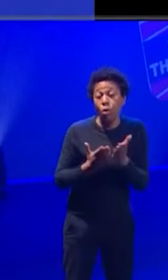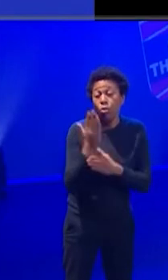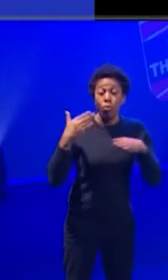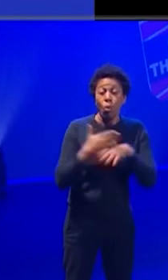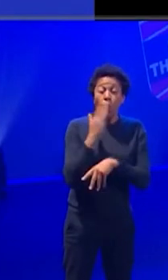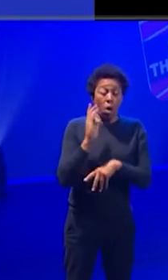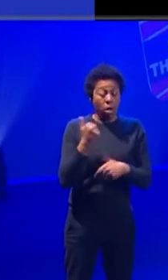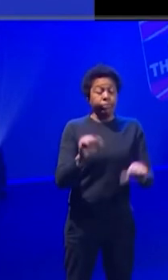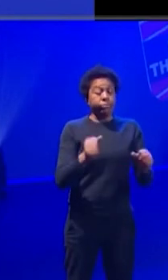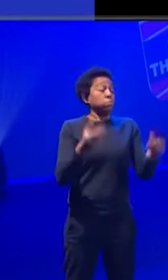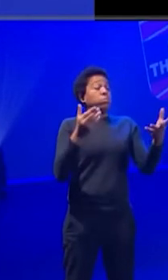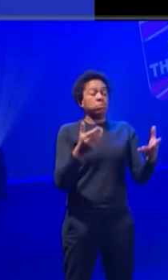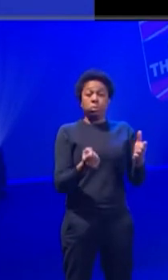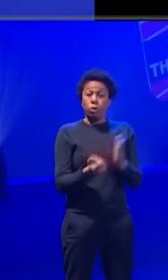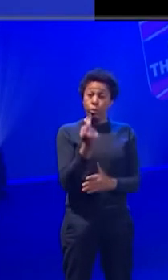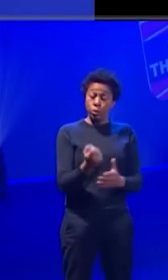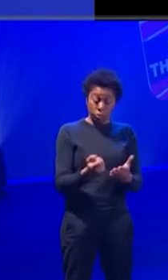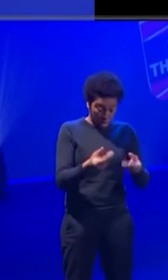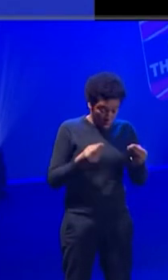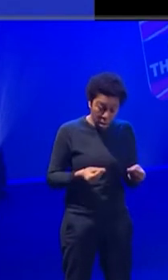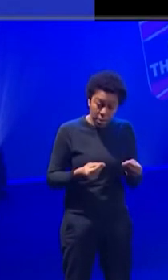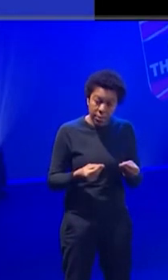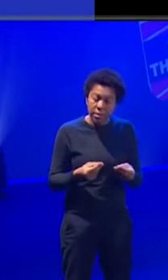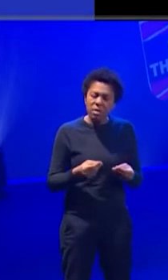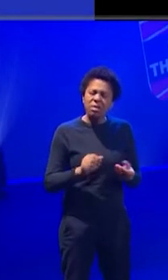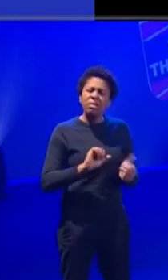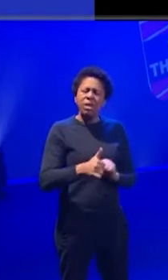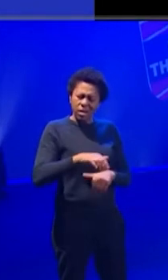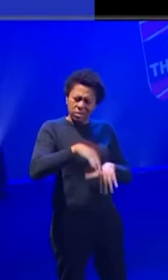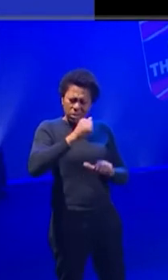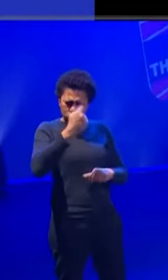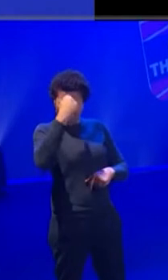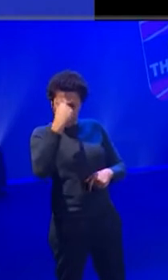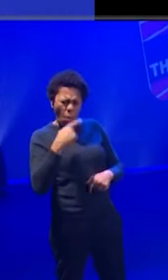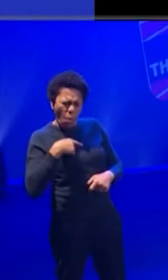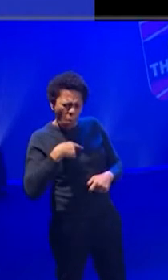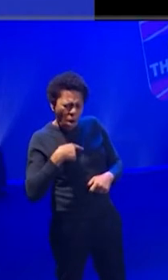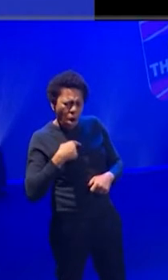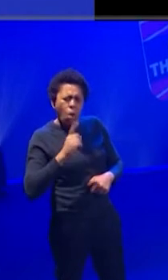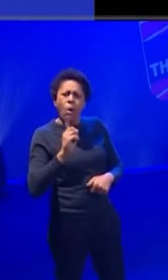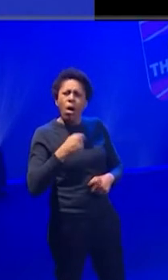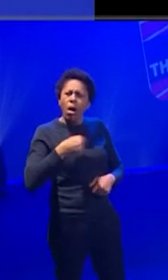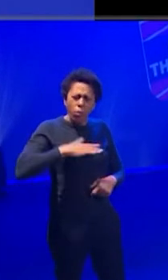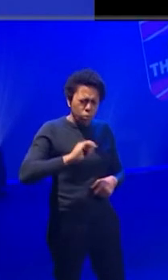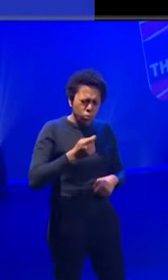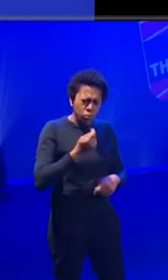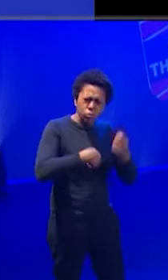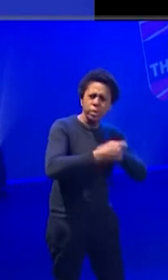And then I guess I sort of, then I started making decisions about like what I wanted to be within that, which I think